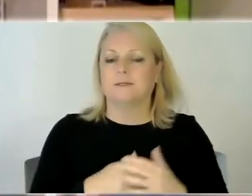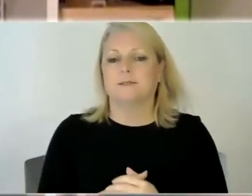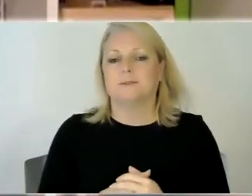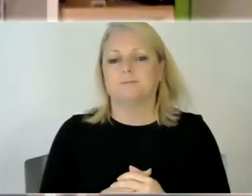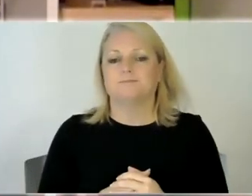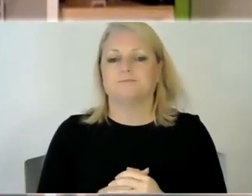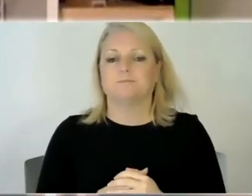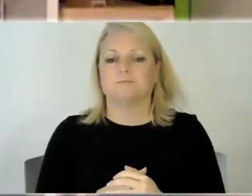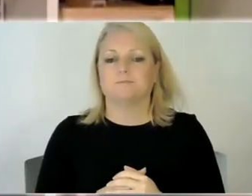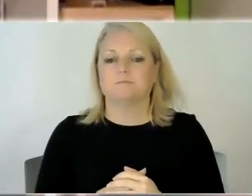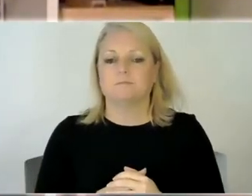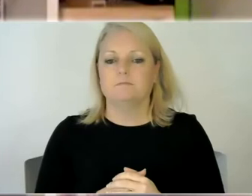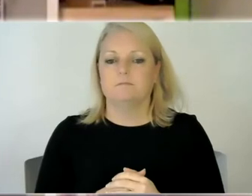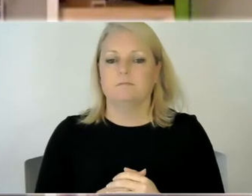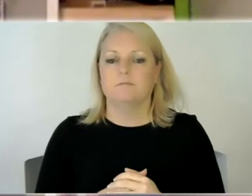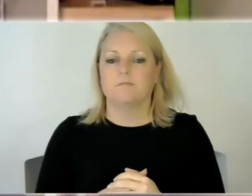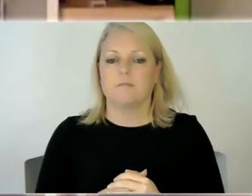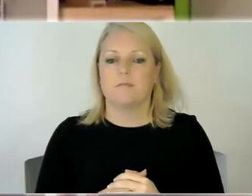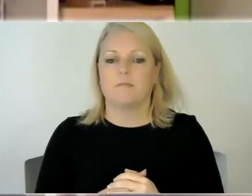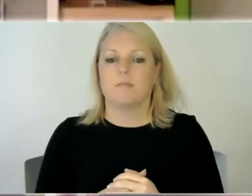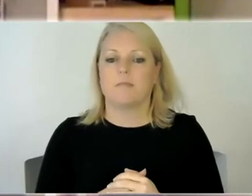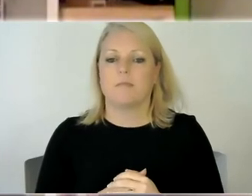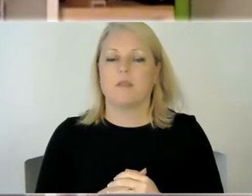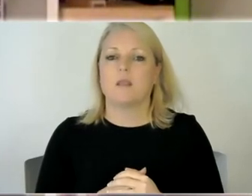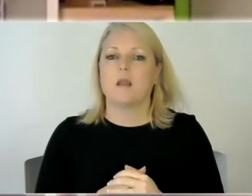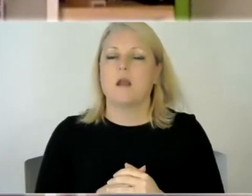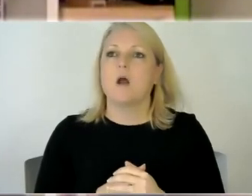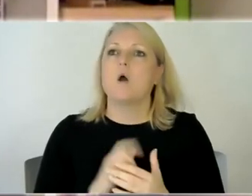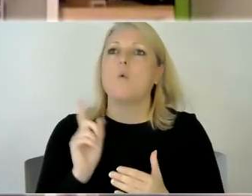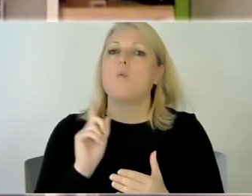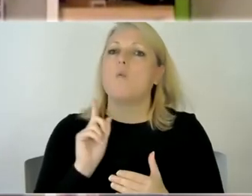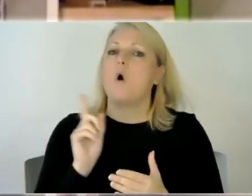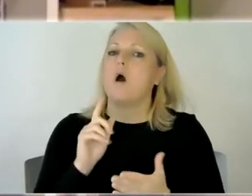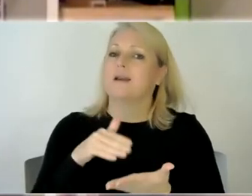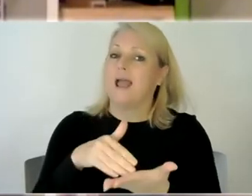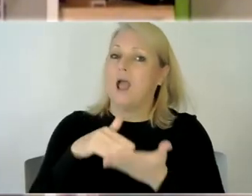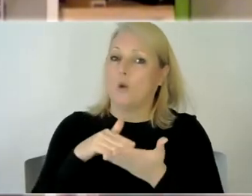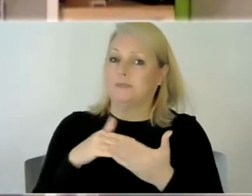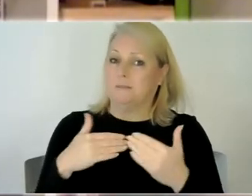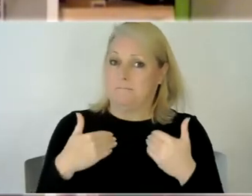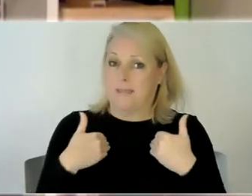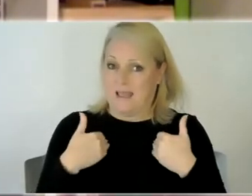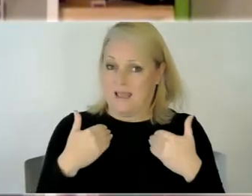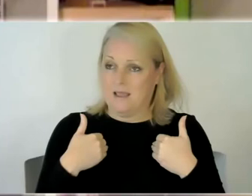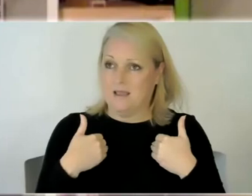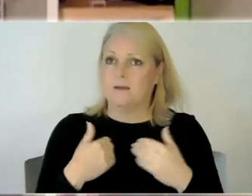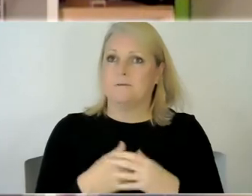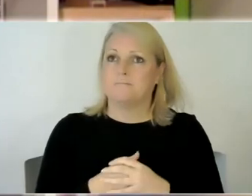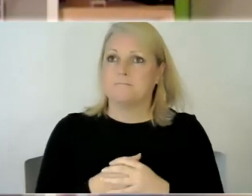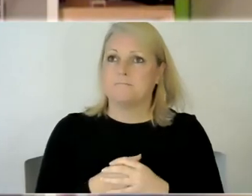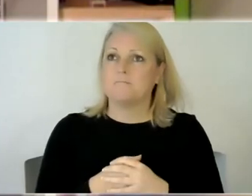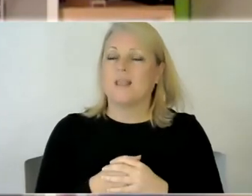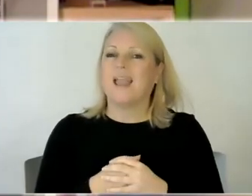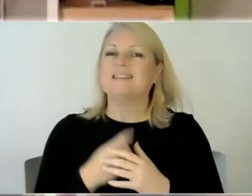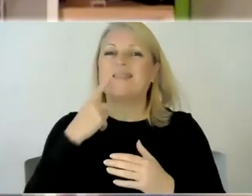what helps me is is staying quite in in the short term and